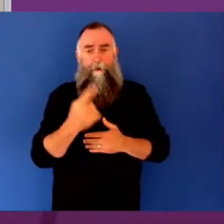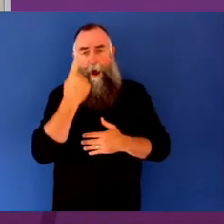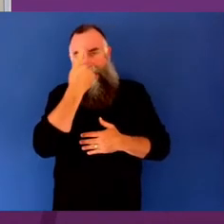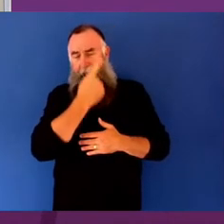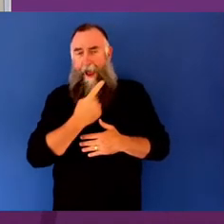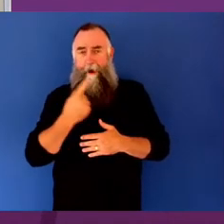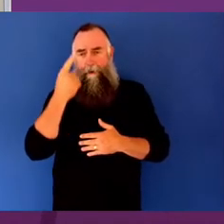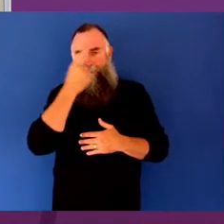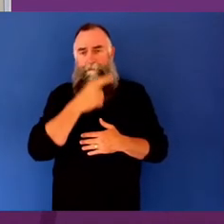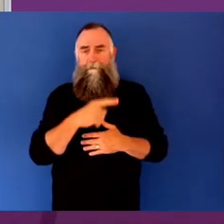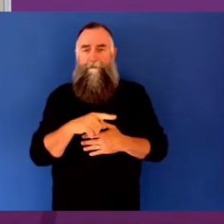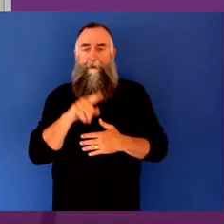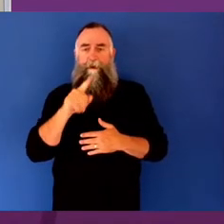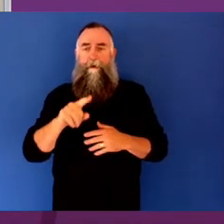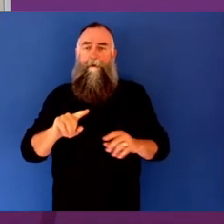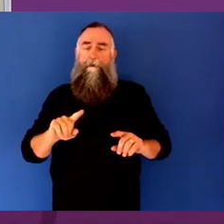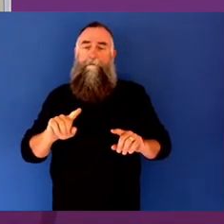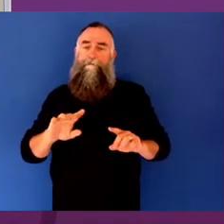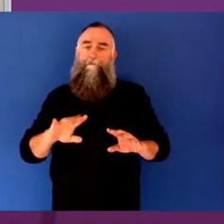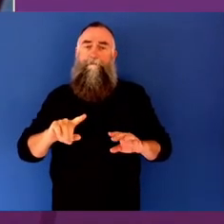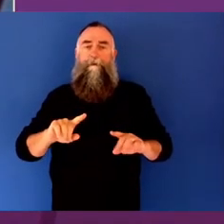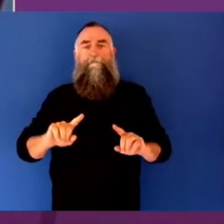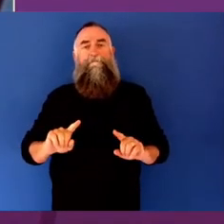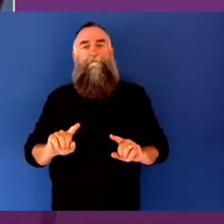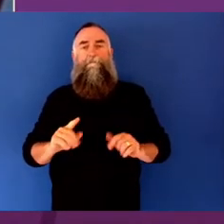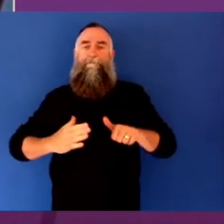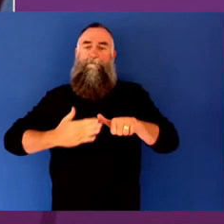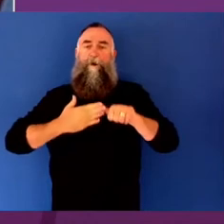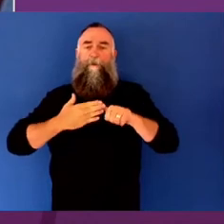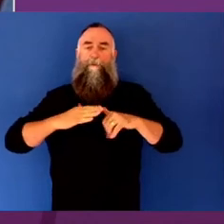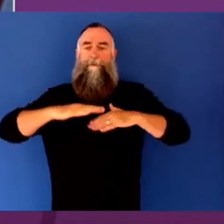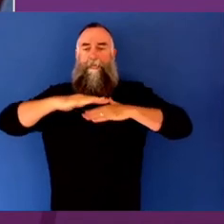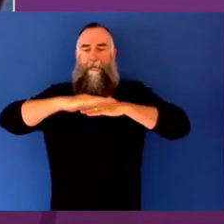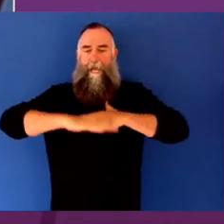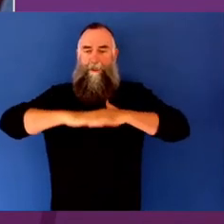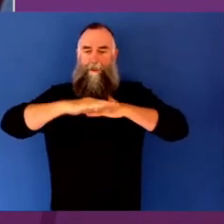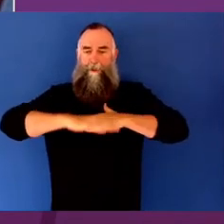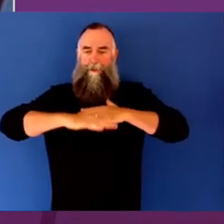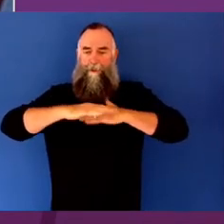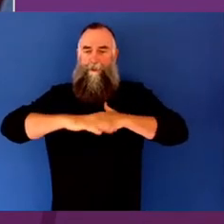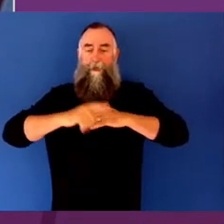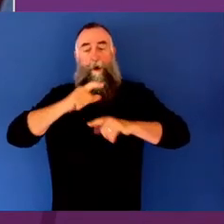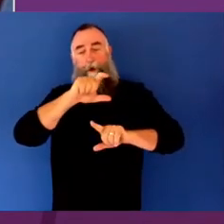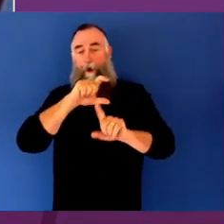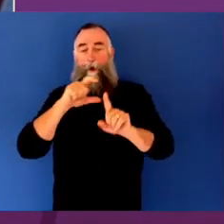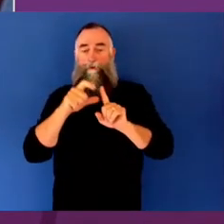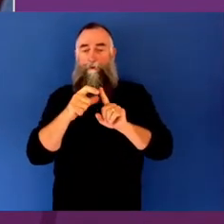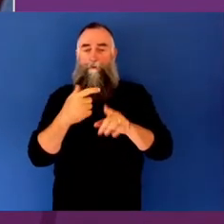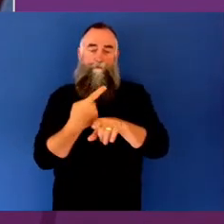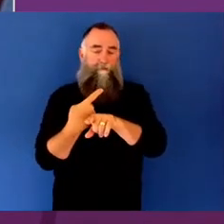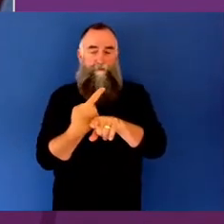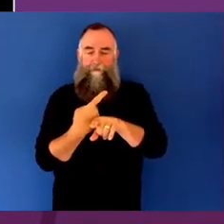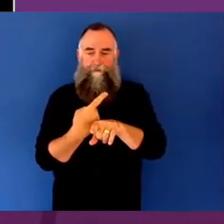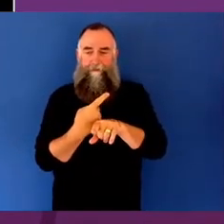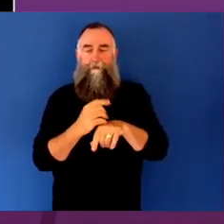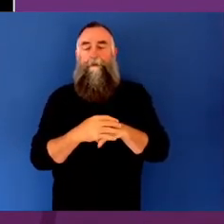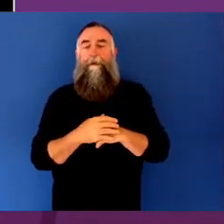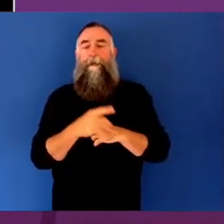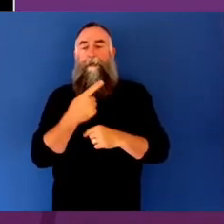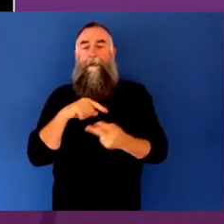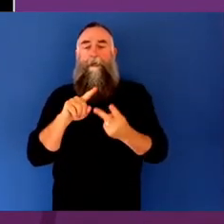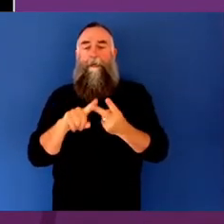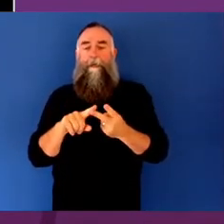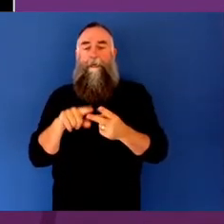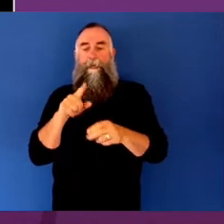cultural practitioner, Marianne Wobke. We also have joining us opera singer and registered psychologist, Greta Bradman.